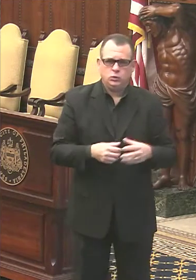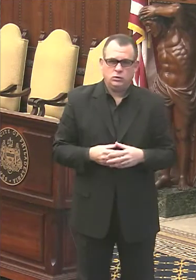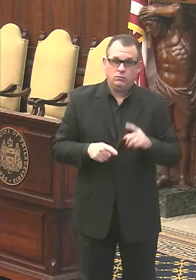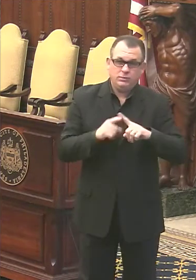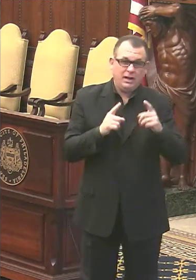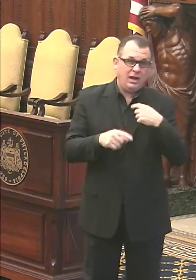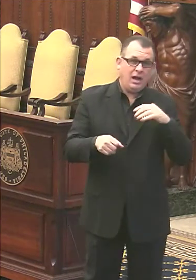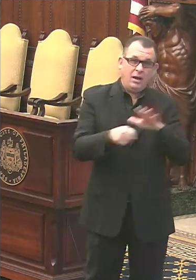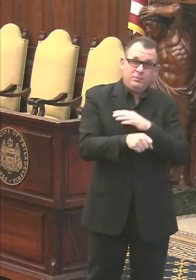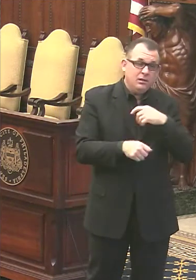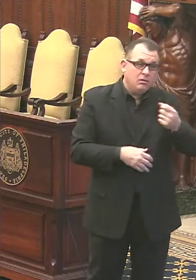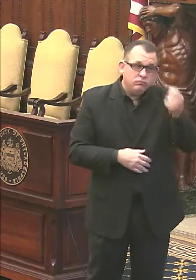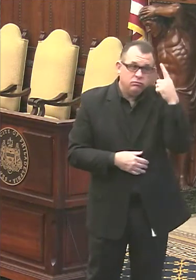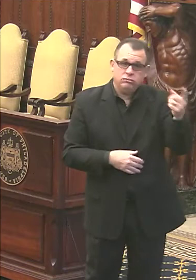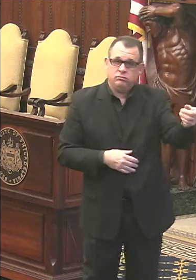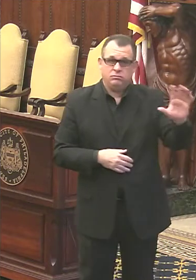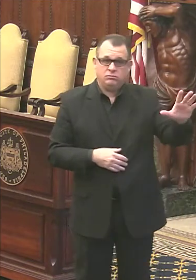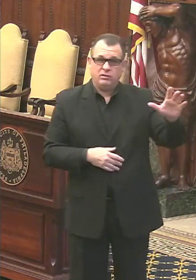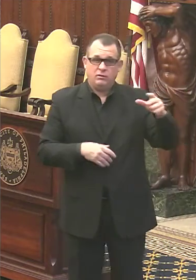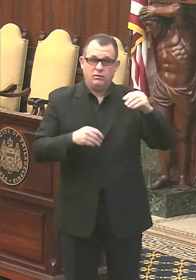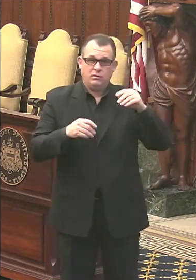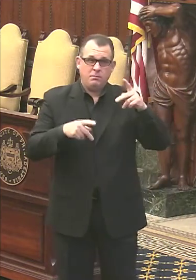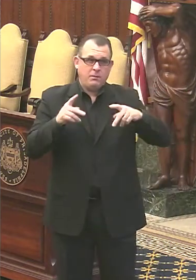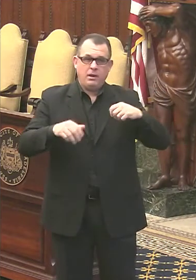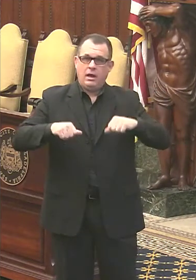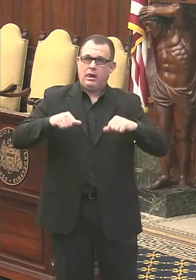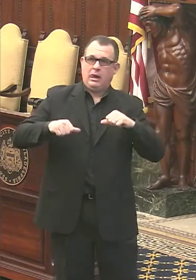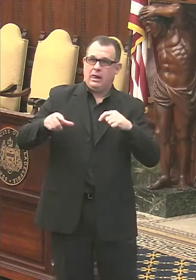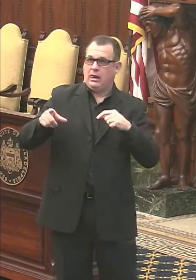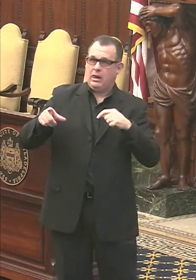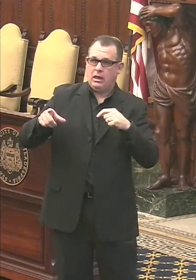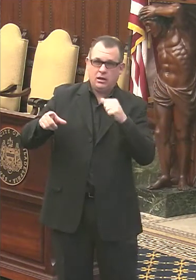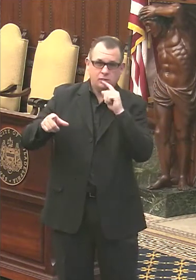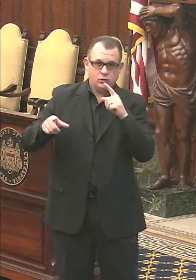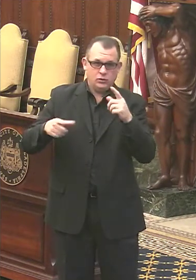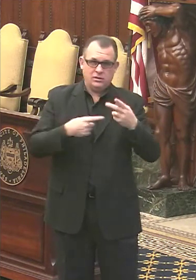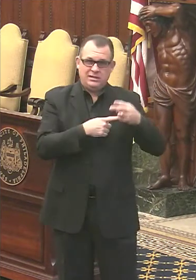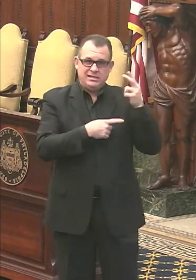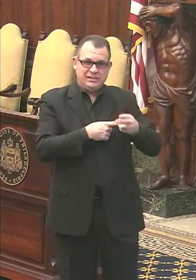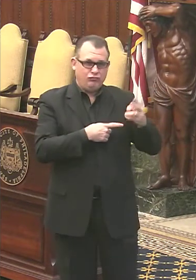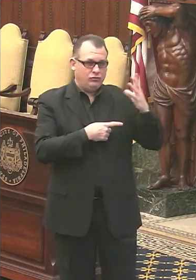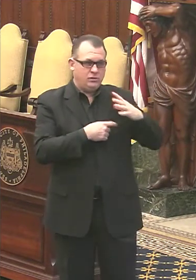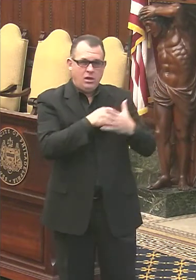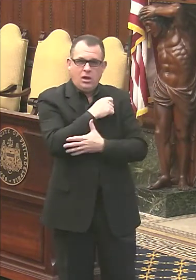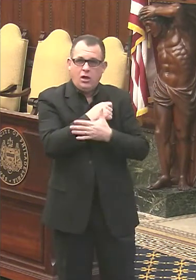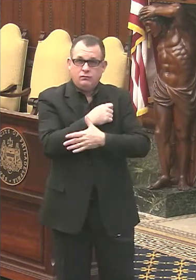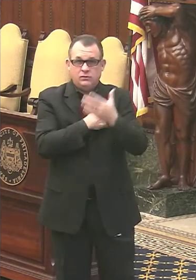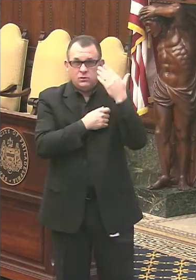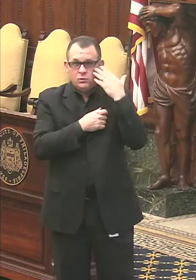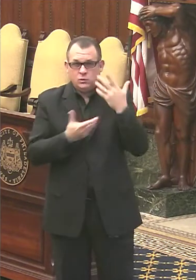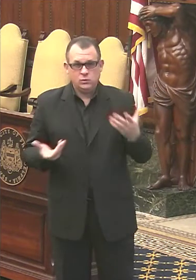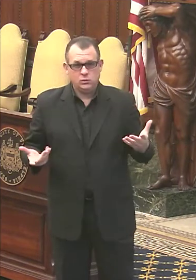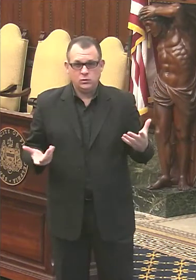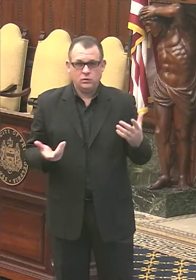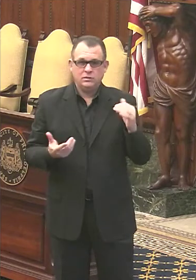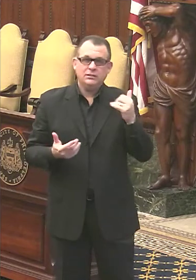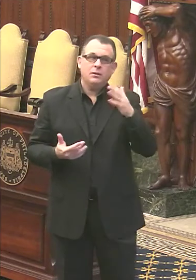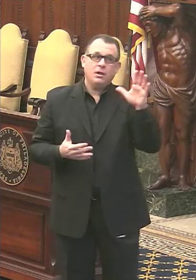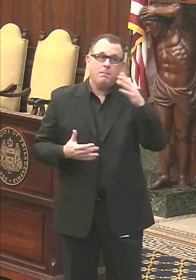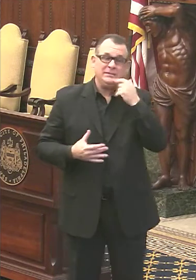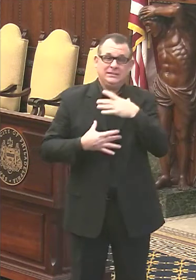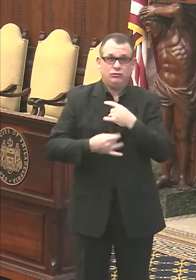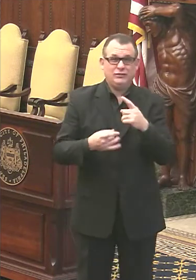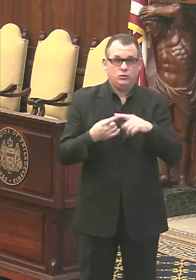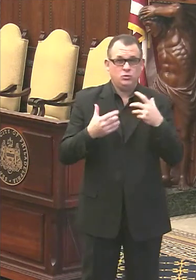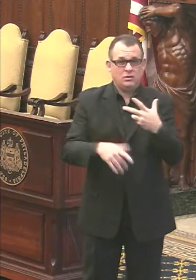people, African-American in particular, are hesitant, um, given their history in this country. But I also think it's in their best interest to be vaccinated and we need to